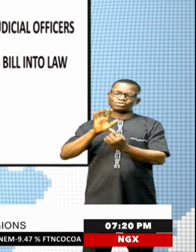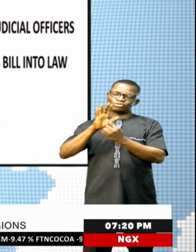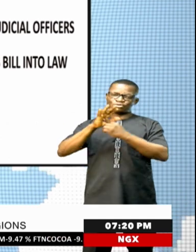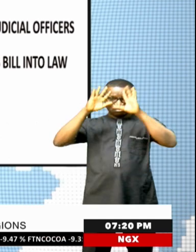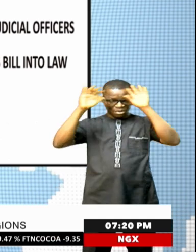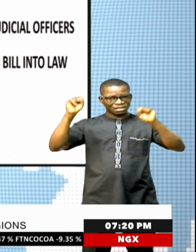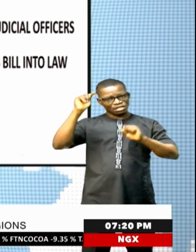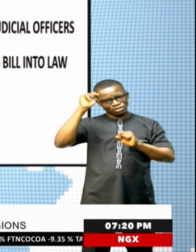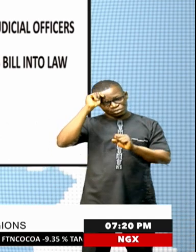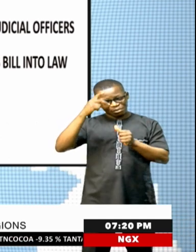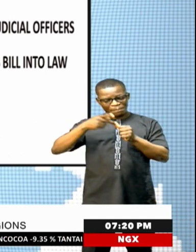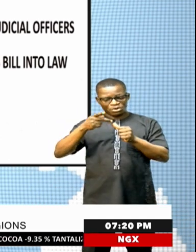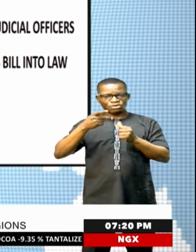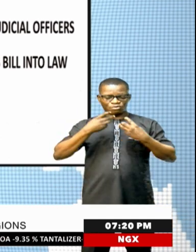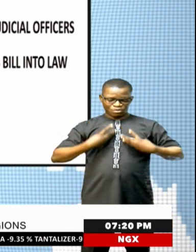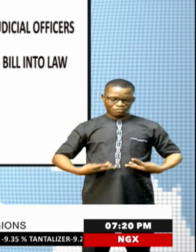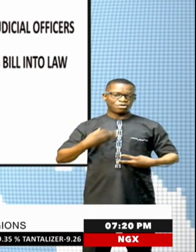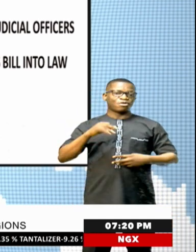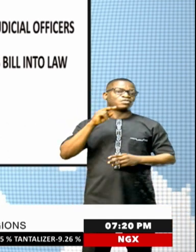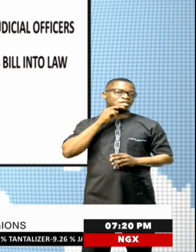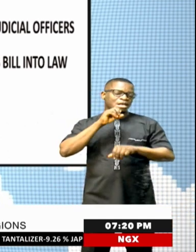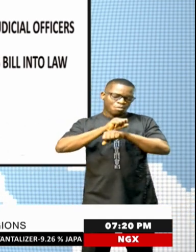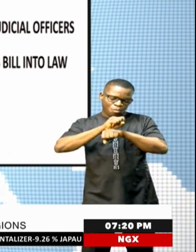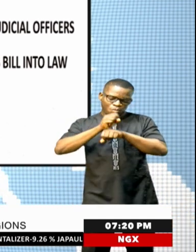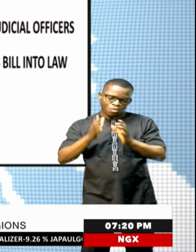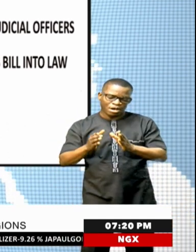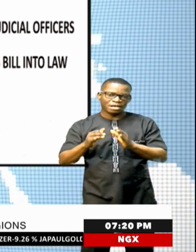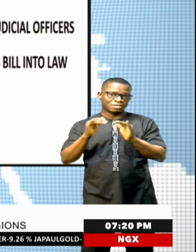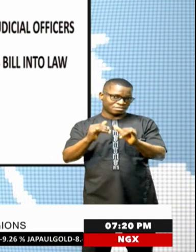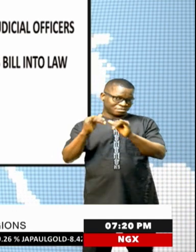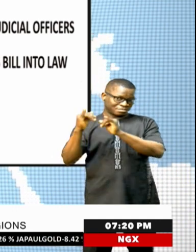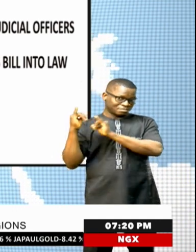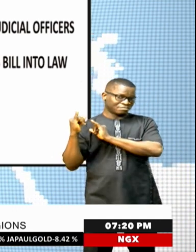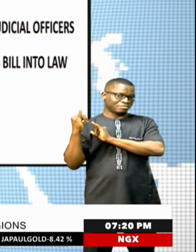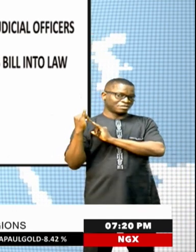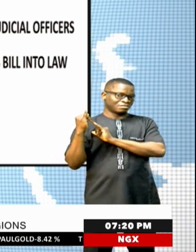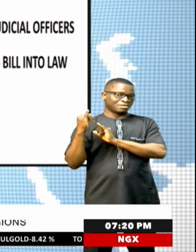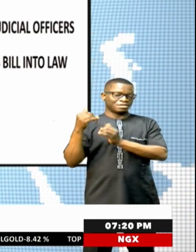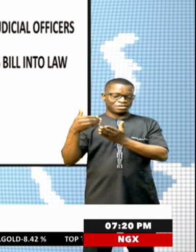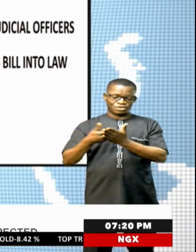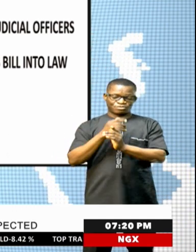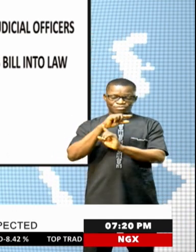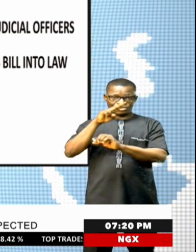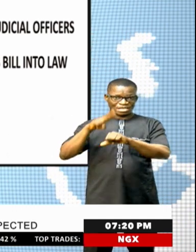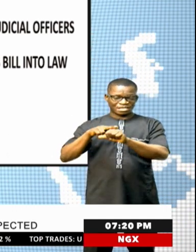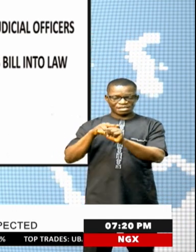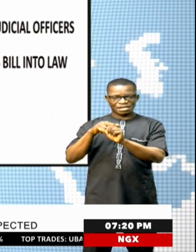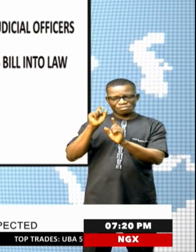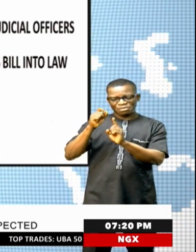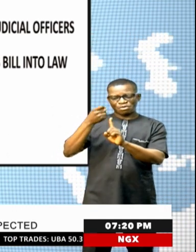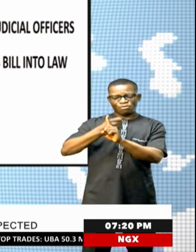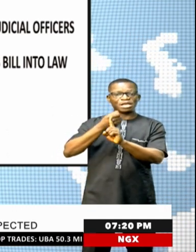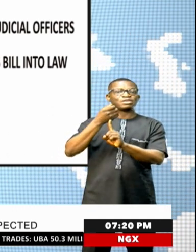prioritization of welfare of Nigerian workers just as he recently ascends to the new national minimum wage of 70